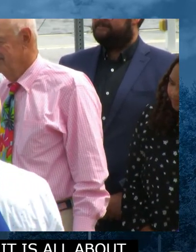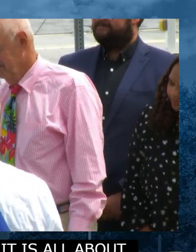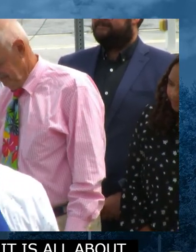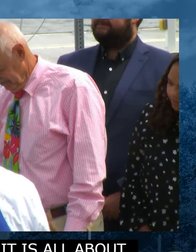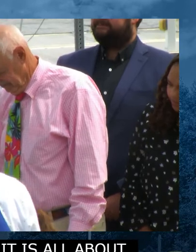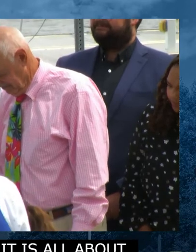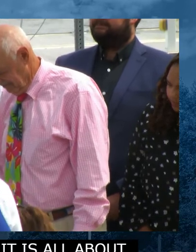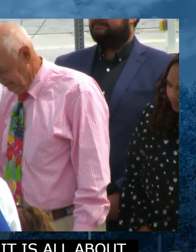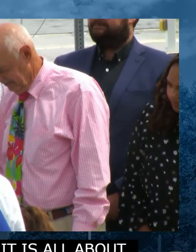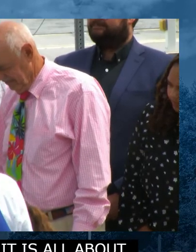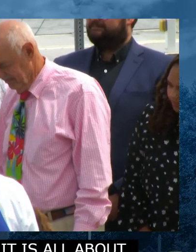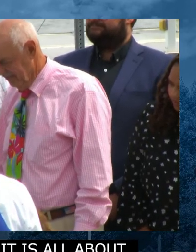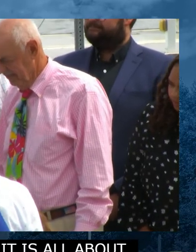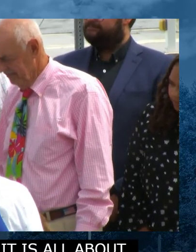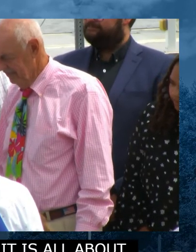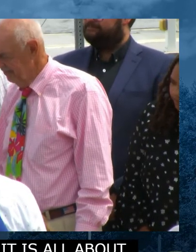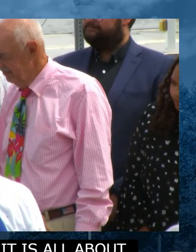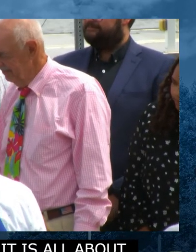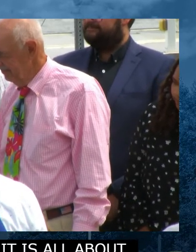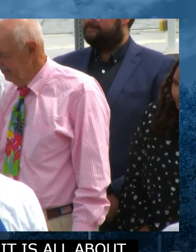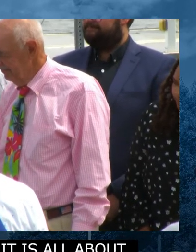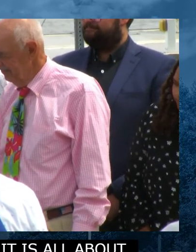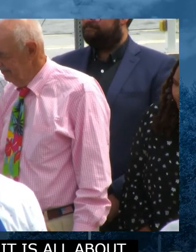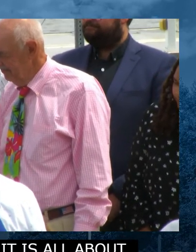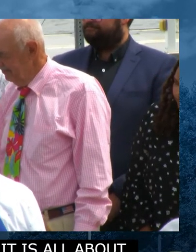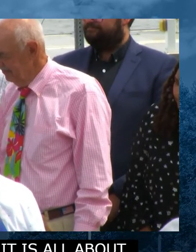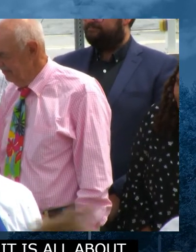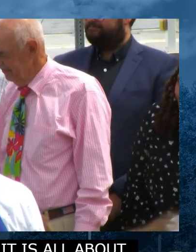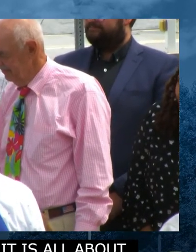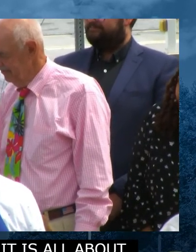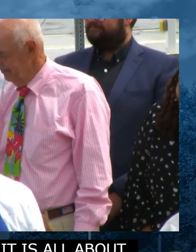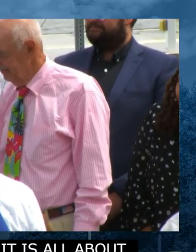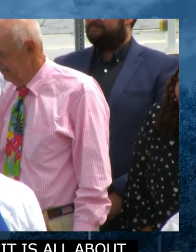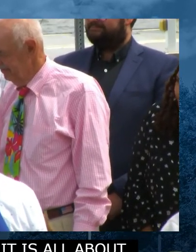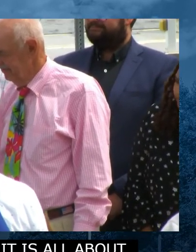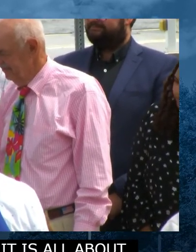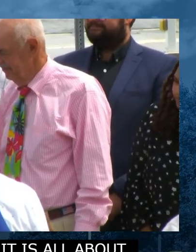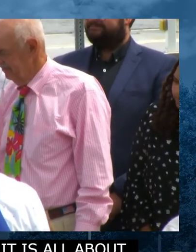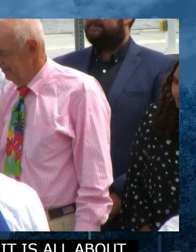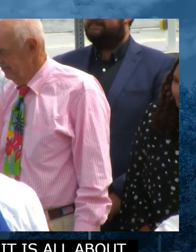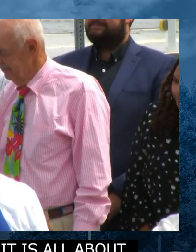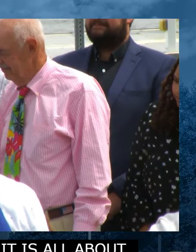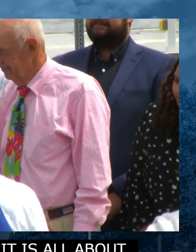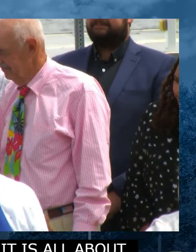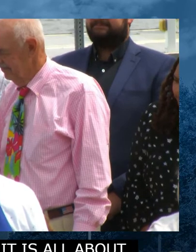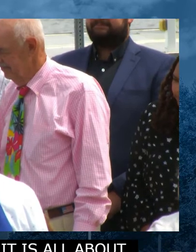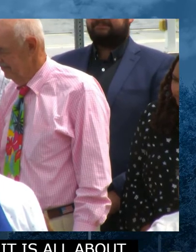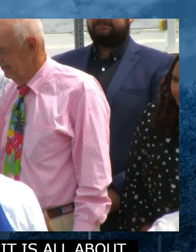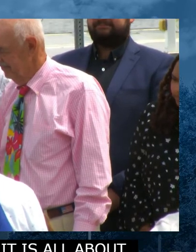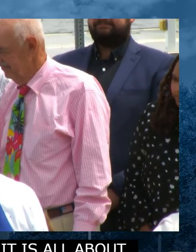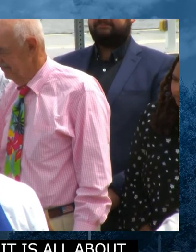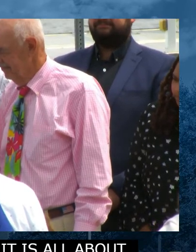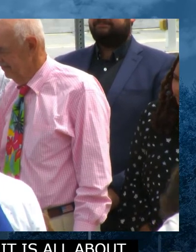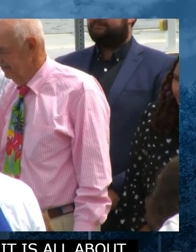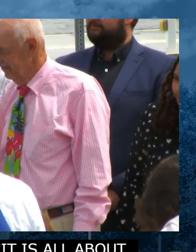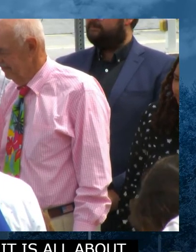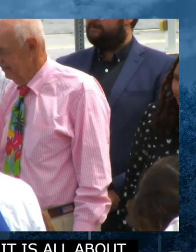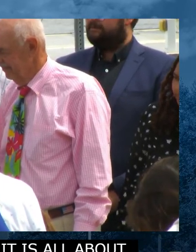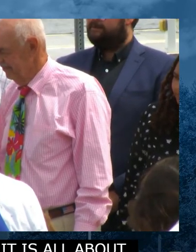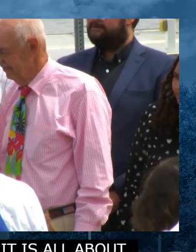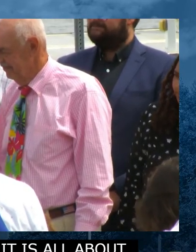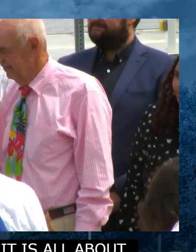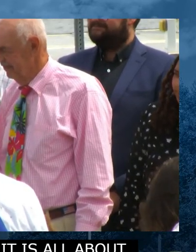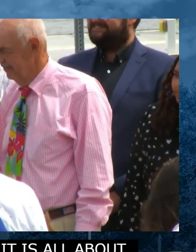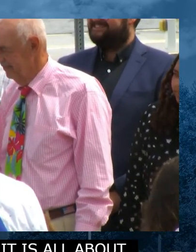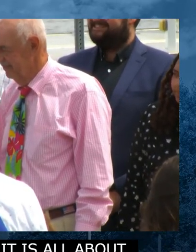something like that. One of the great provisions that we have to do with the government is to complete the good work of our